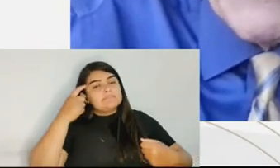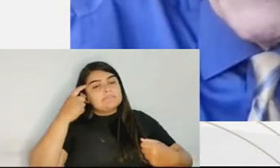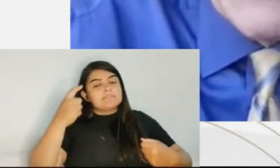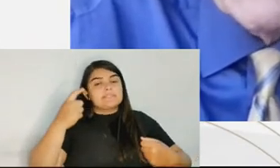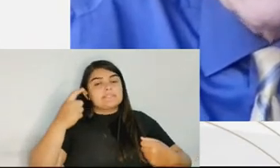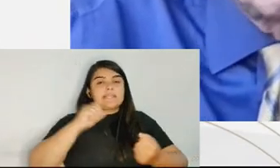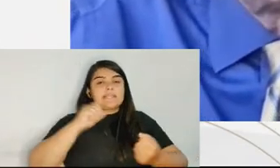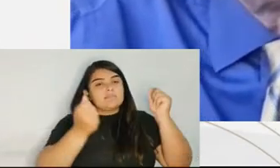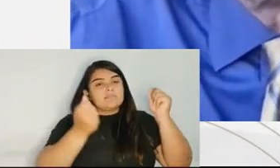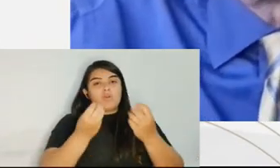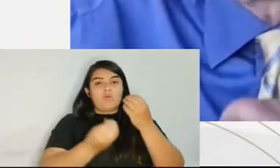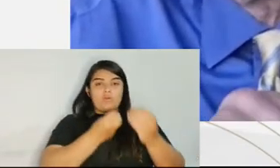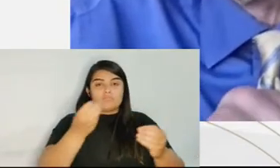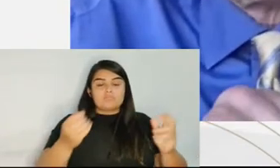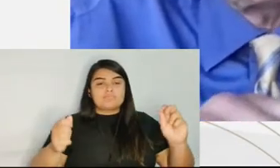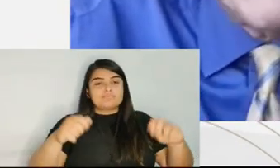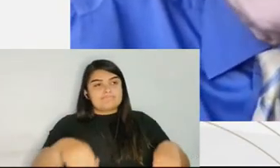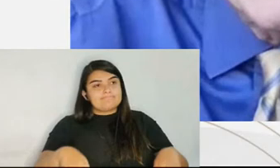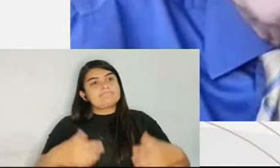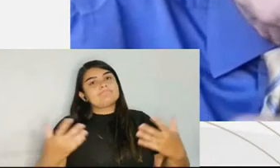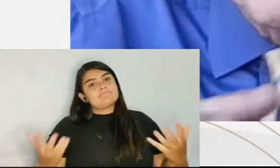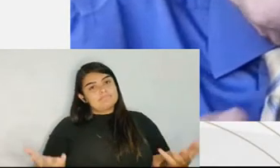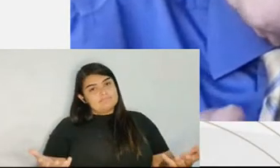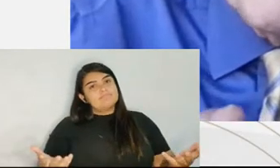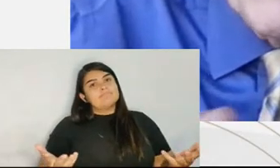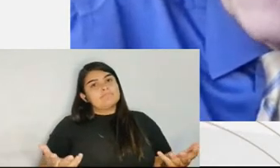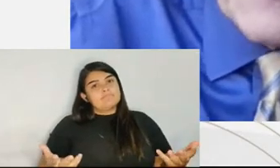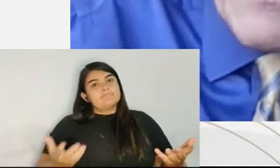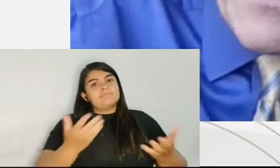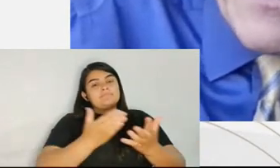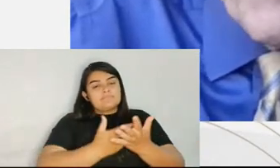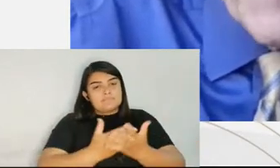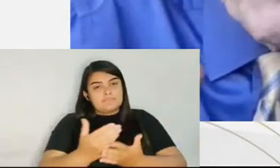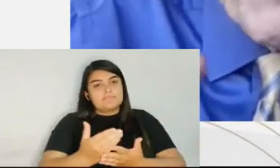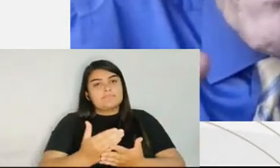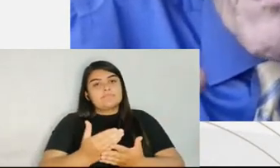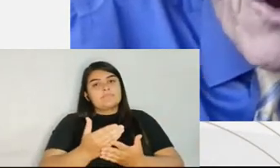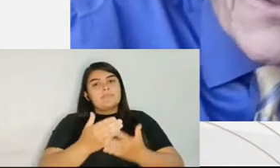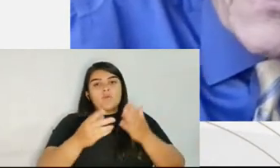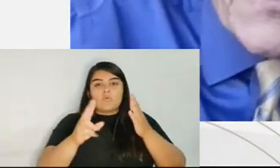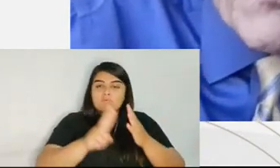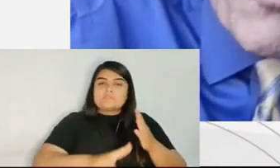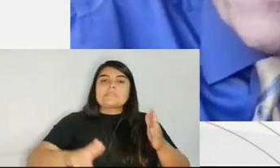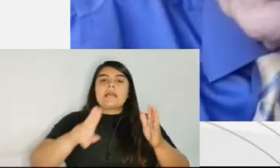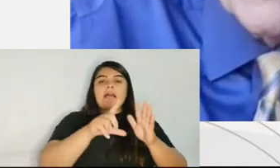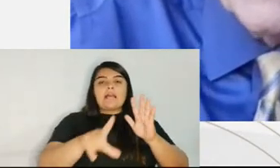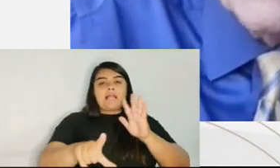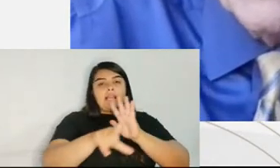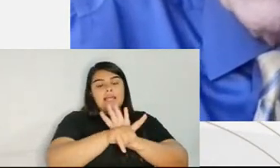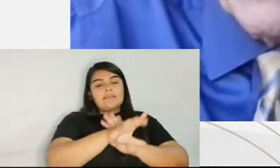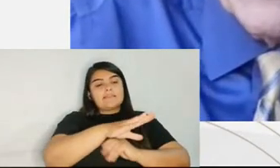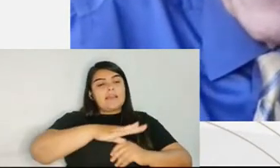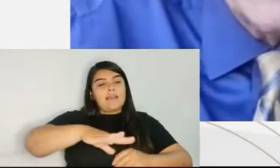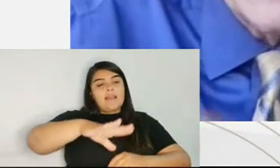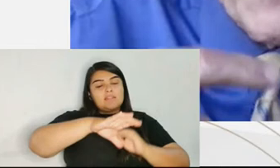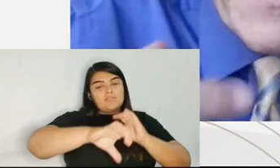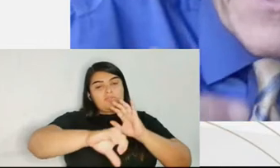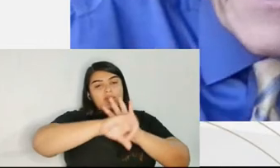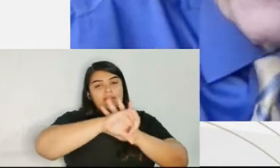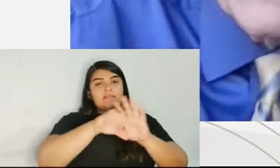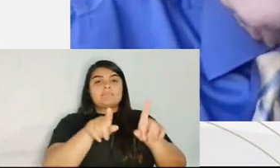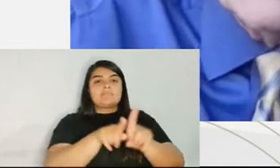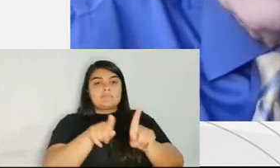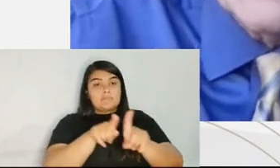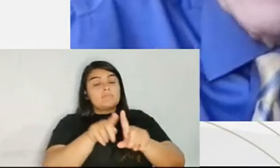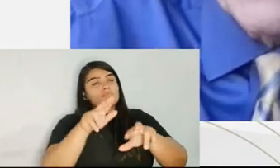And so by this time, in most urban jurisdictions in the United States,